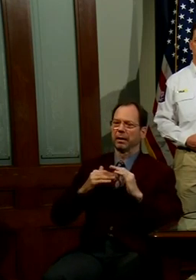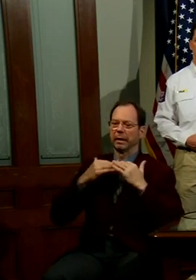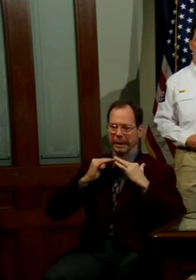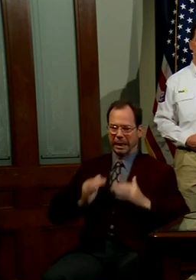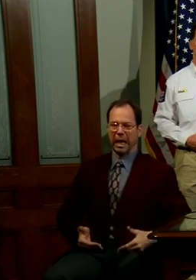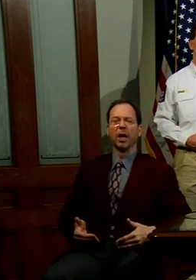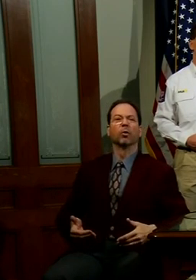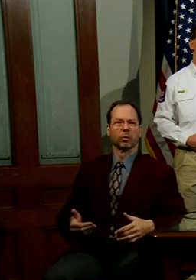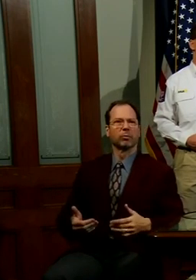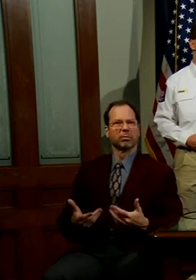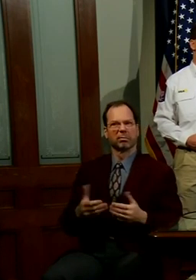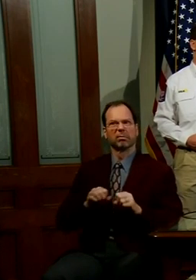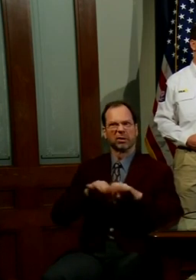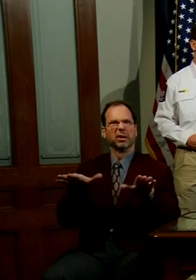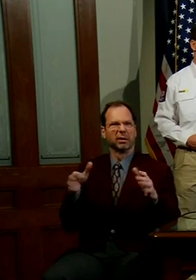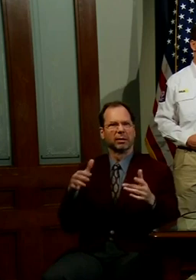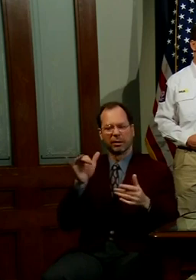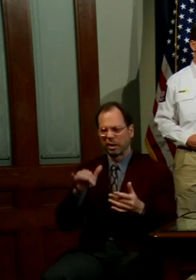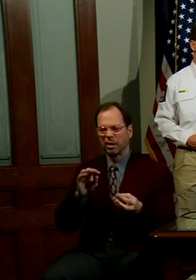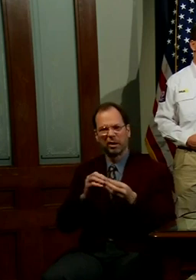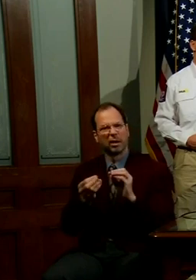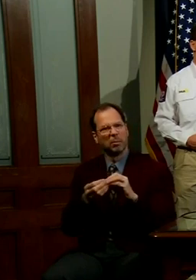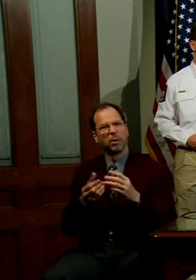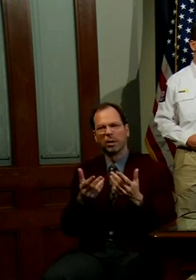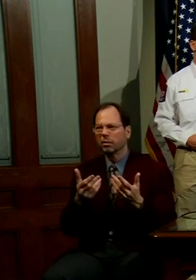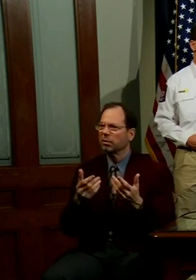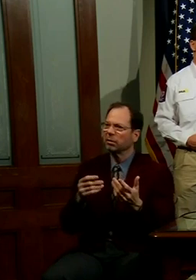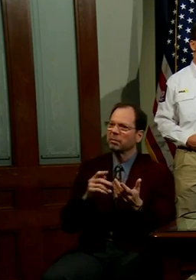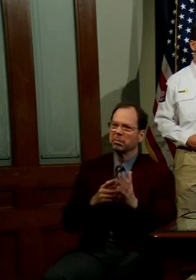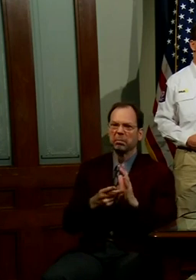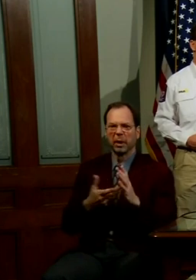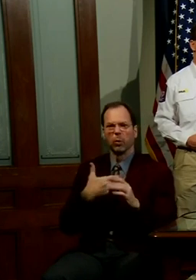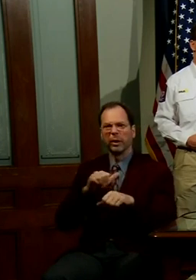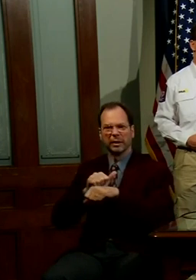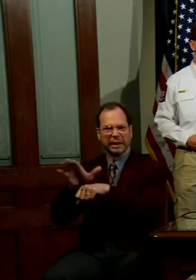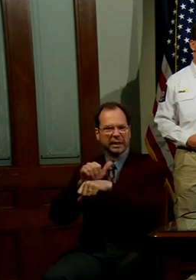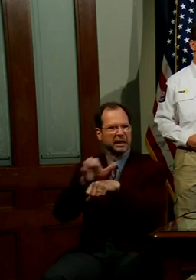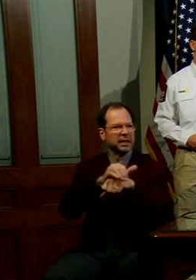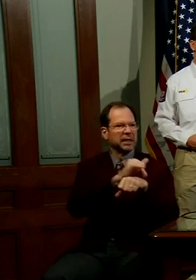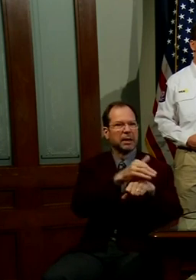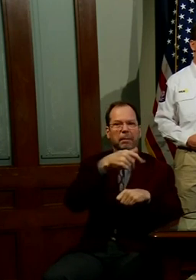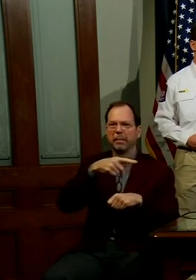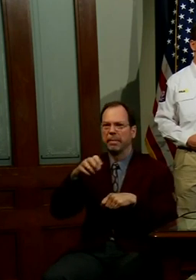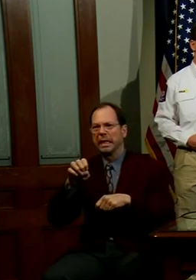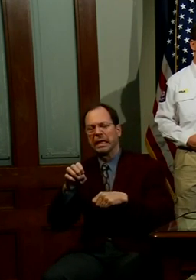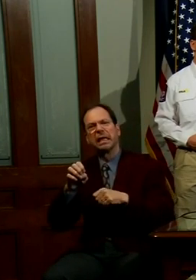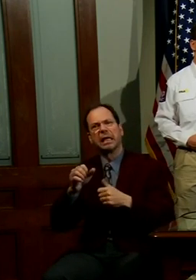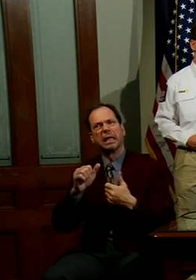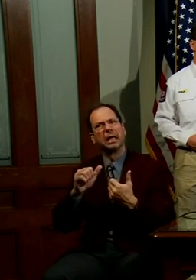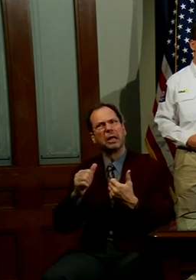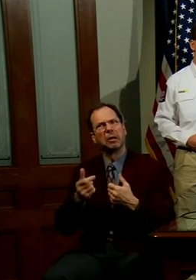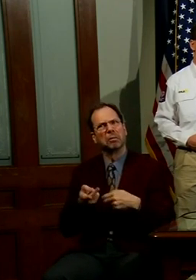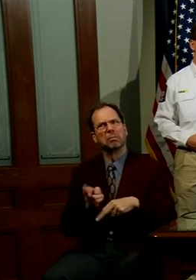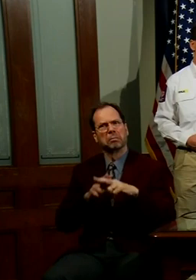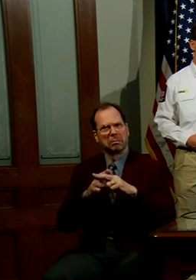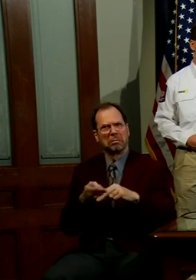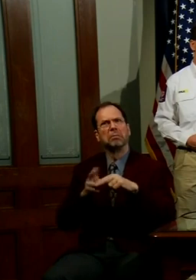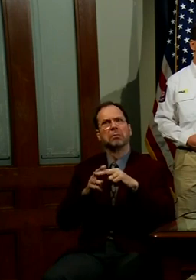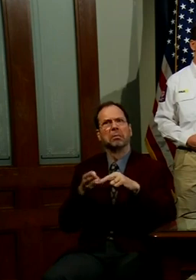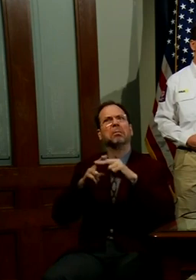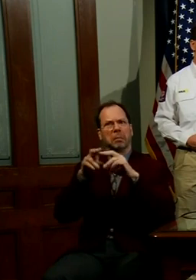So those are numbers showing that our ability to deliver PPE continues to increase. And again,